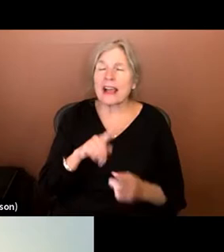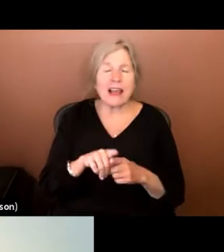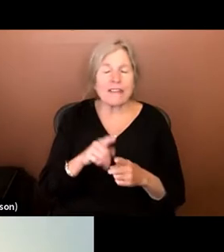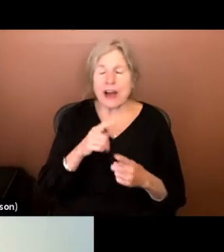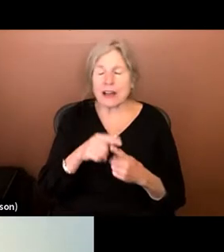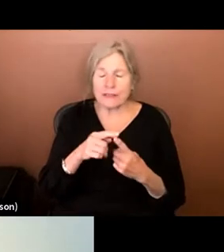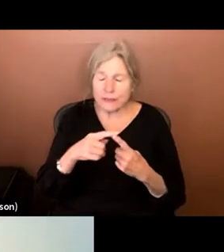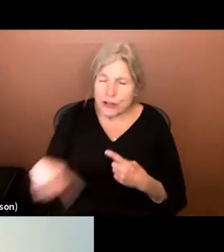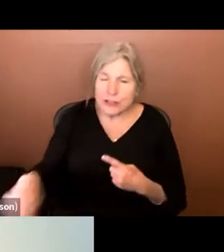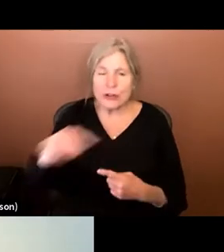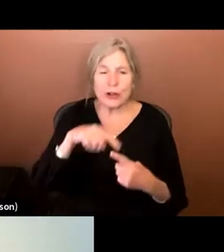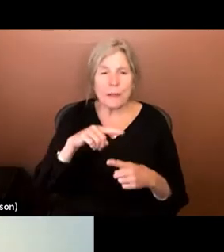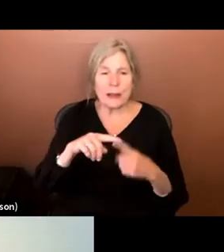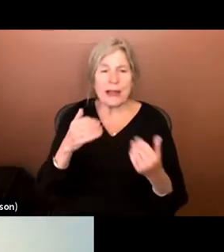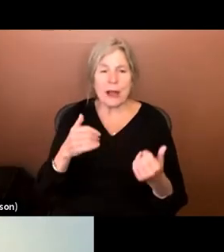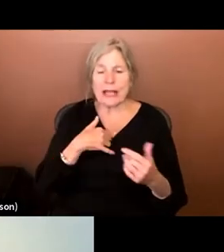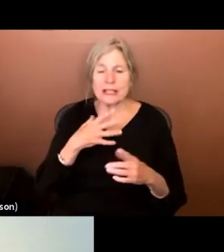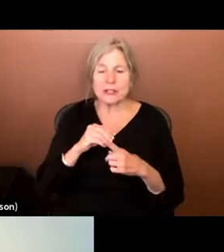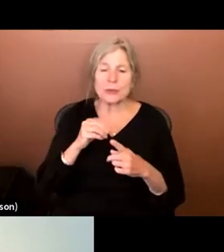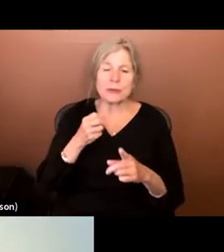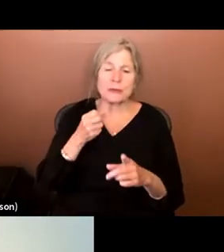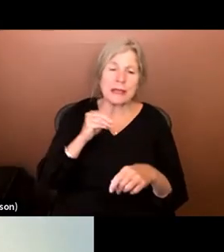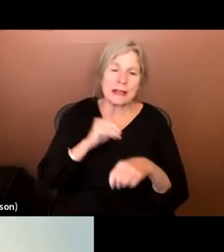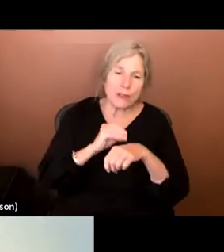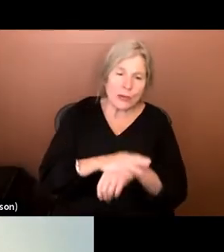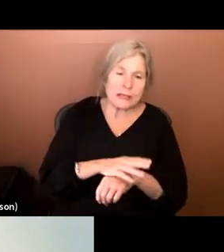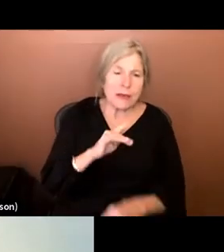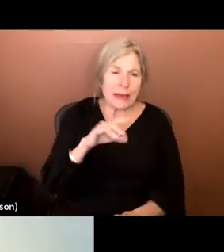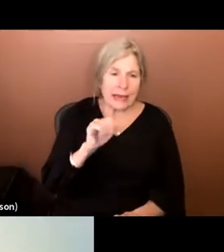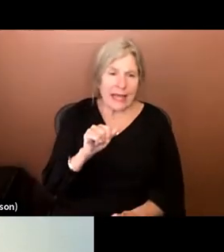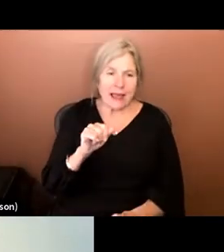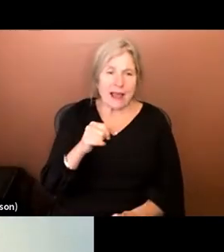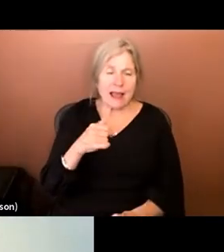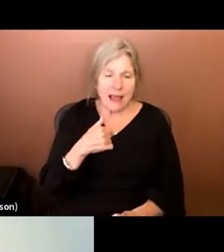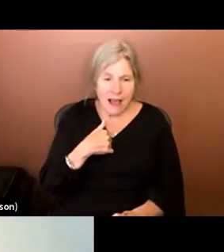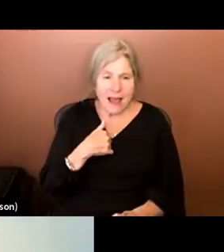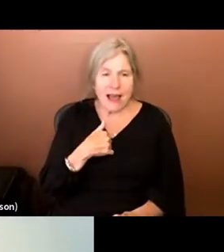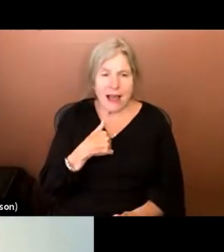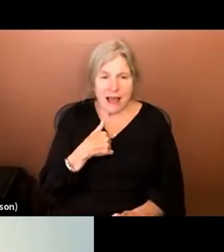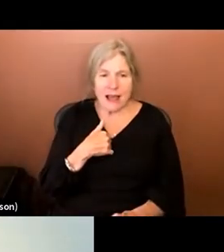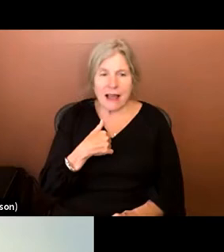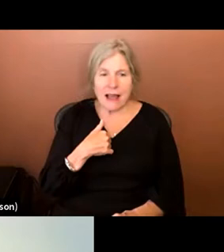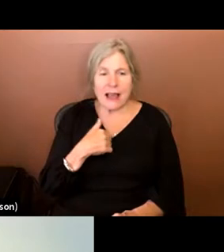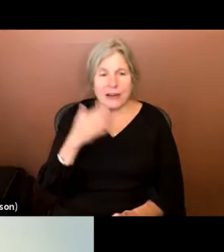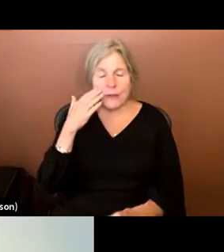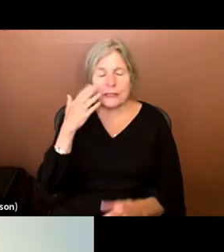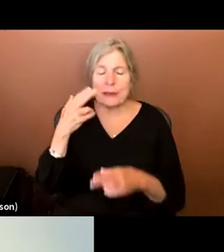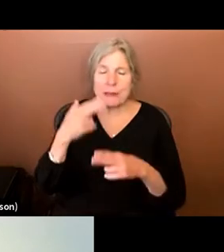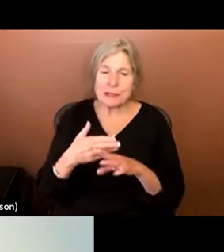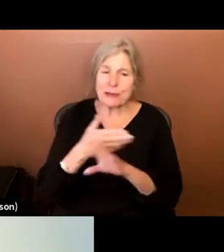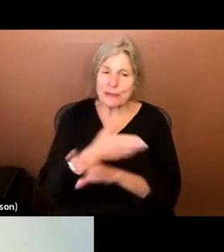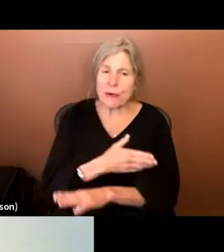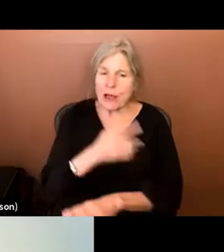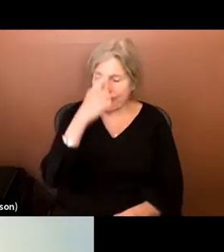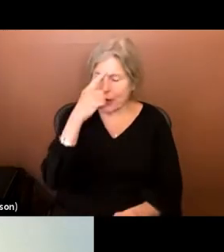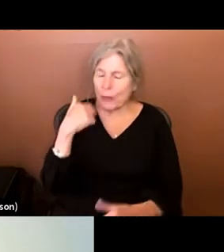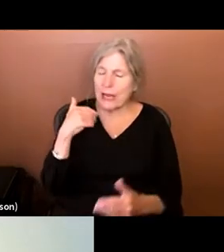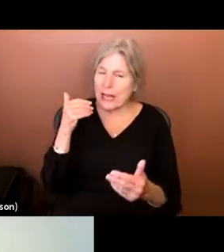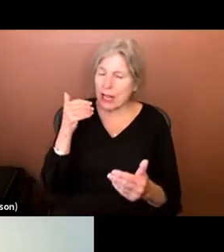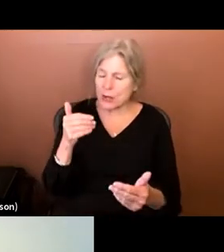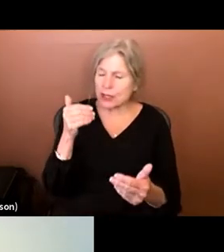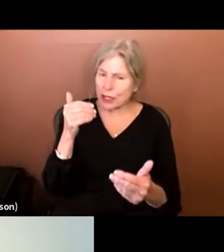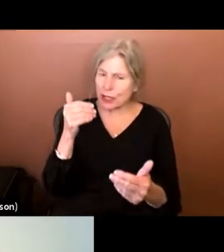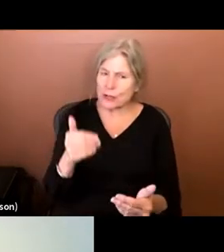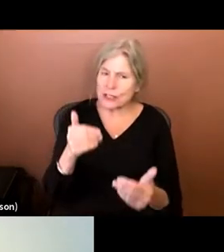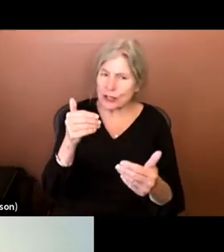but I get to impact the media that's out there. And I echo what's been mentioned before. And I think we're getting closer and closer